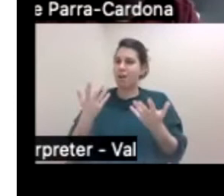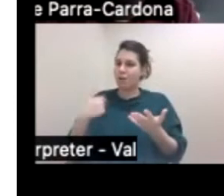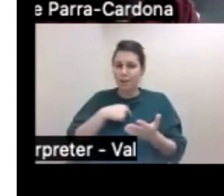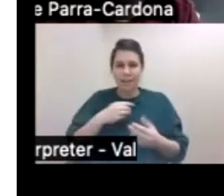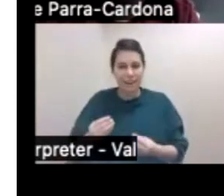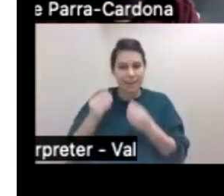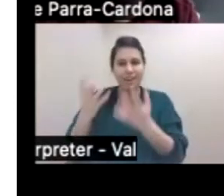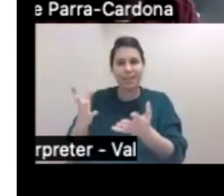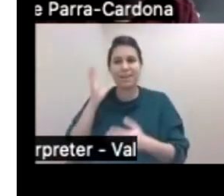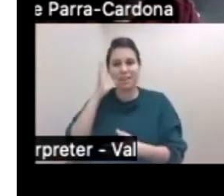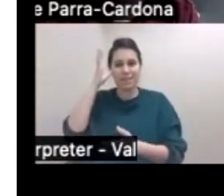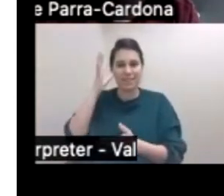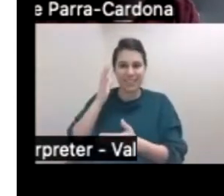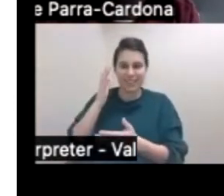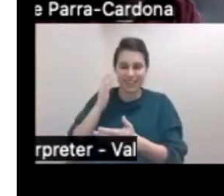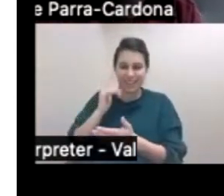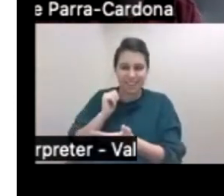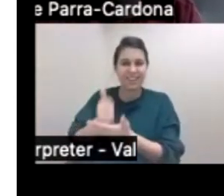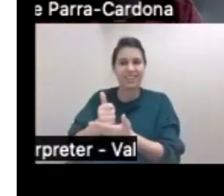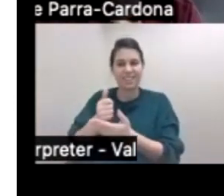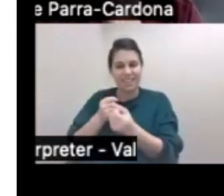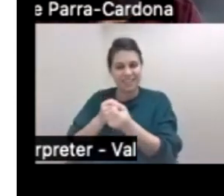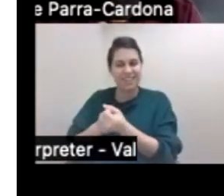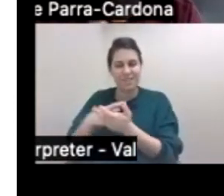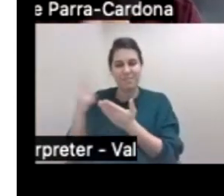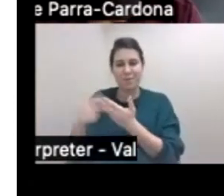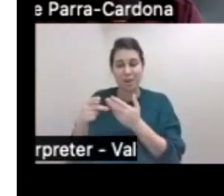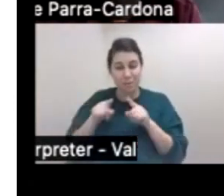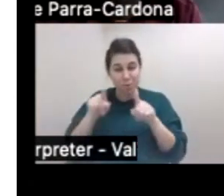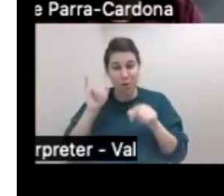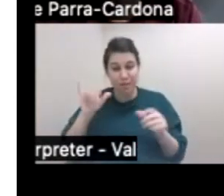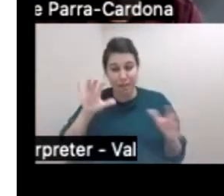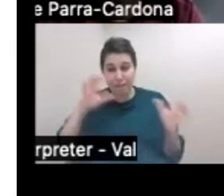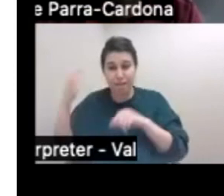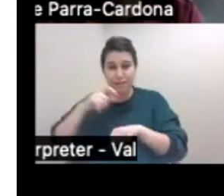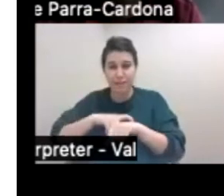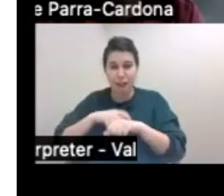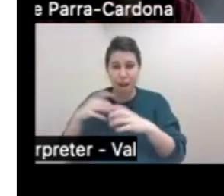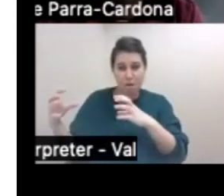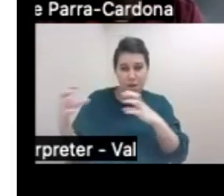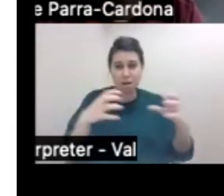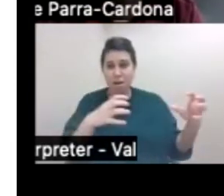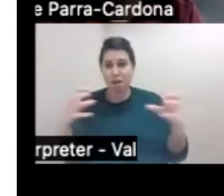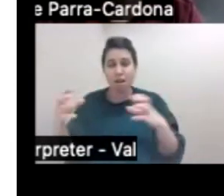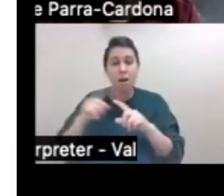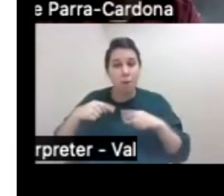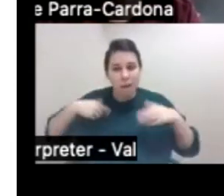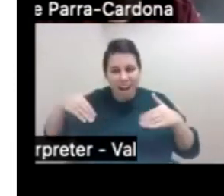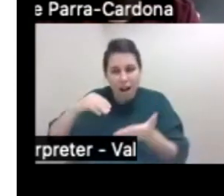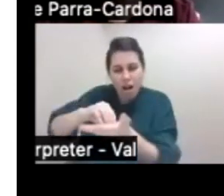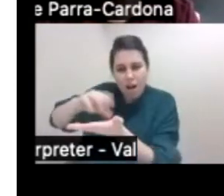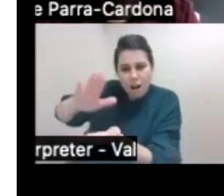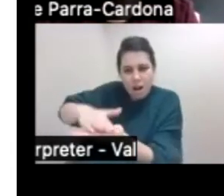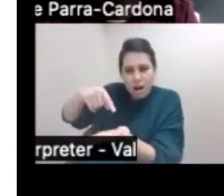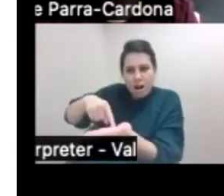the midst of a very tumultuous time. And we had never documented data in which a child would like to die